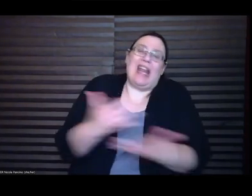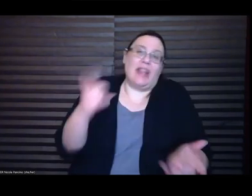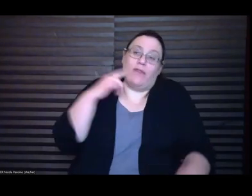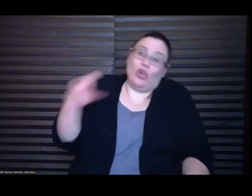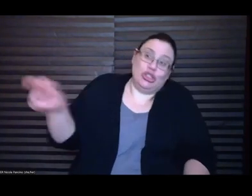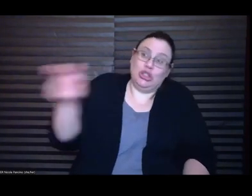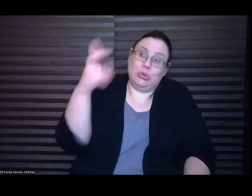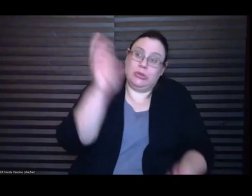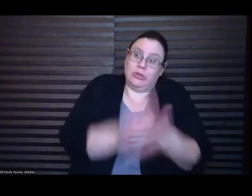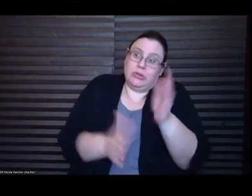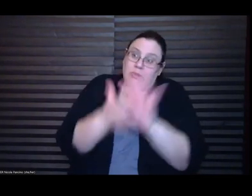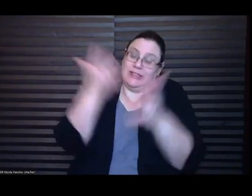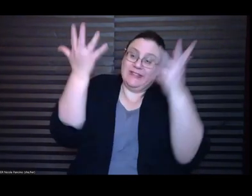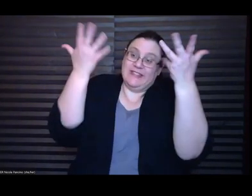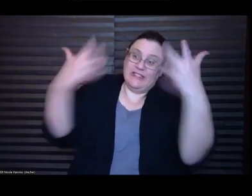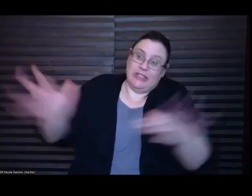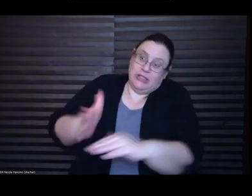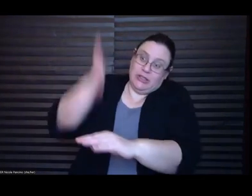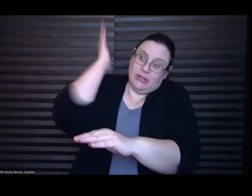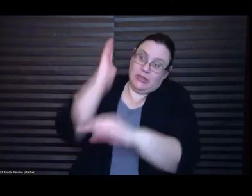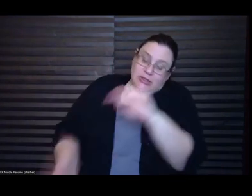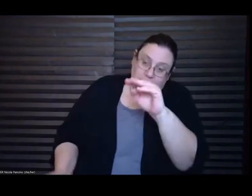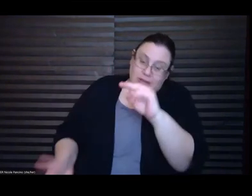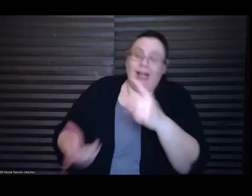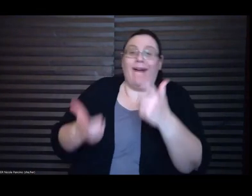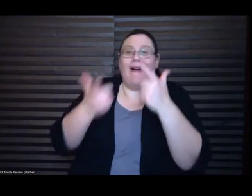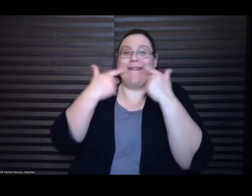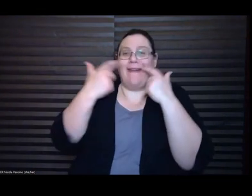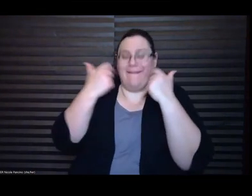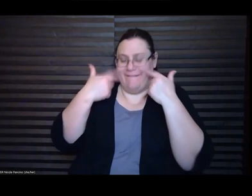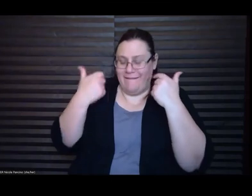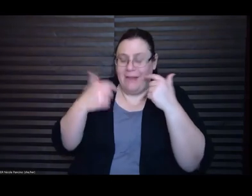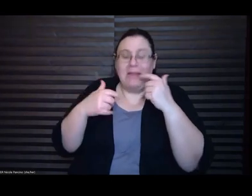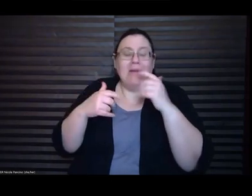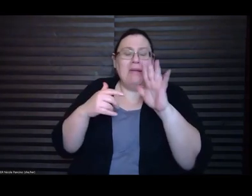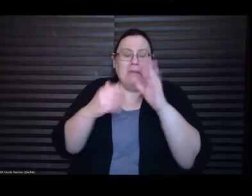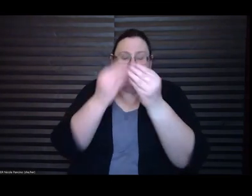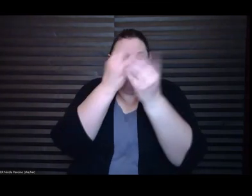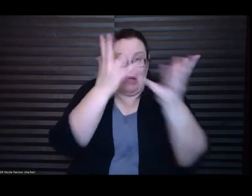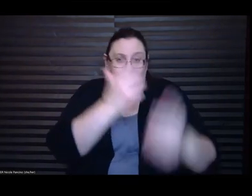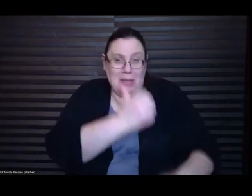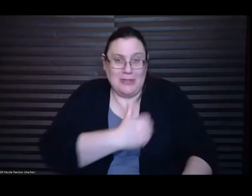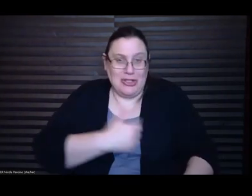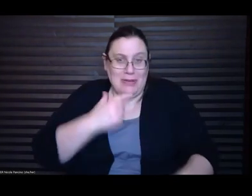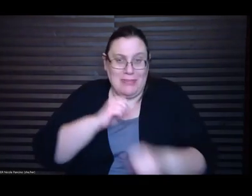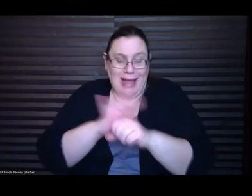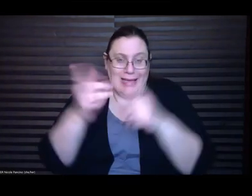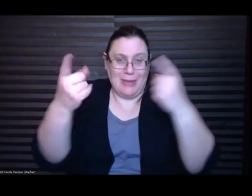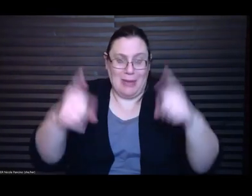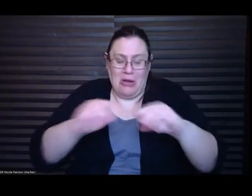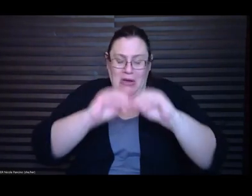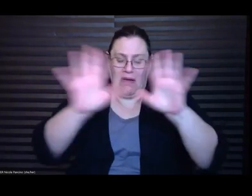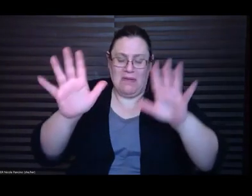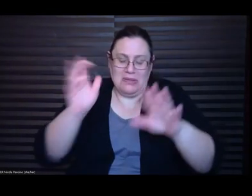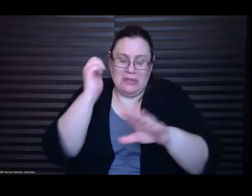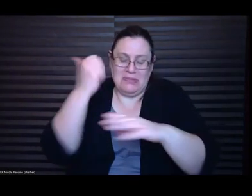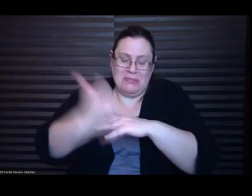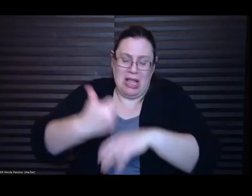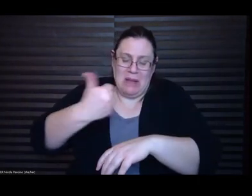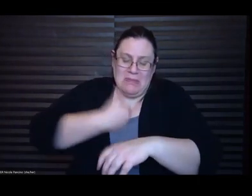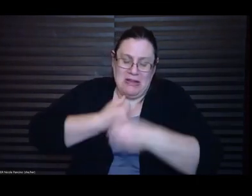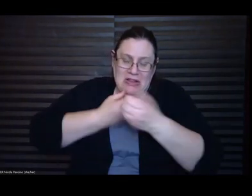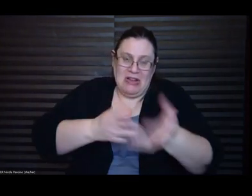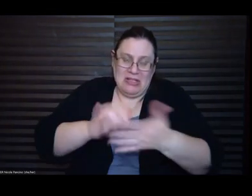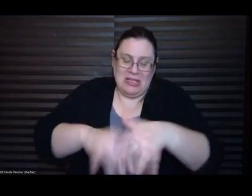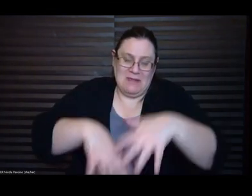so I apologize for the pandemic which I clearly brought upon all of us um and yeah and then I went from being like just booked out